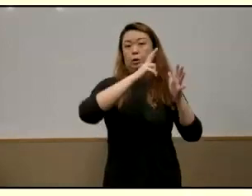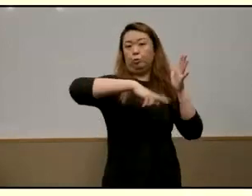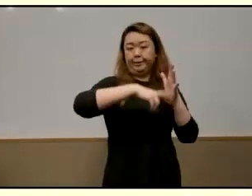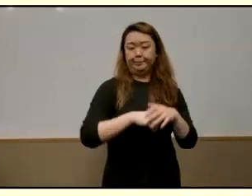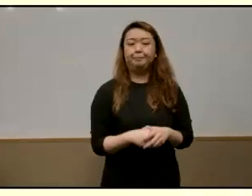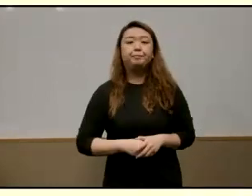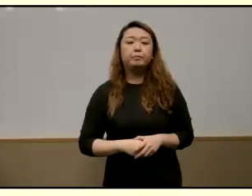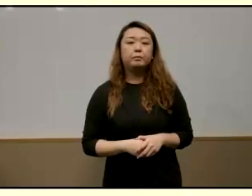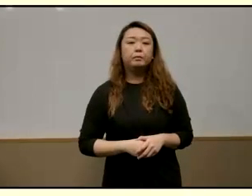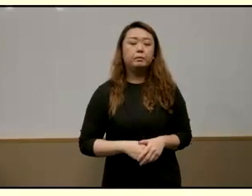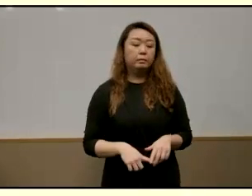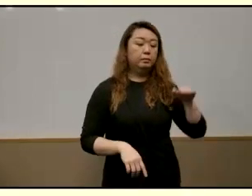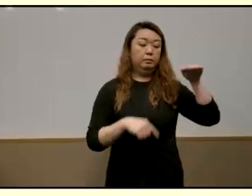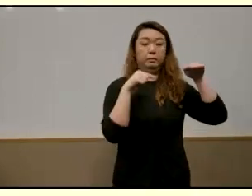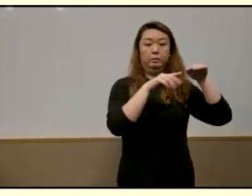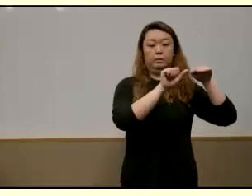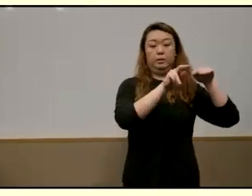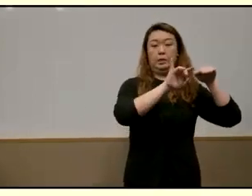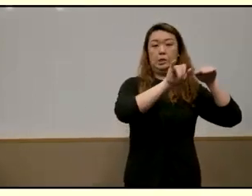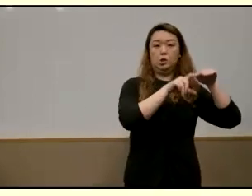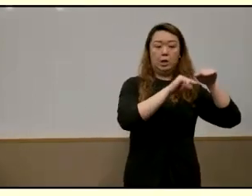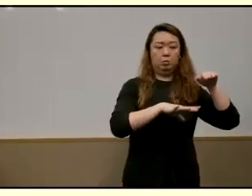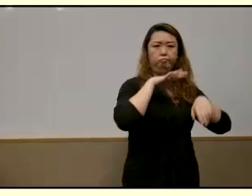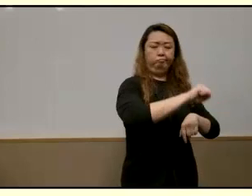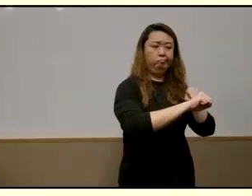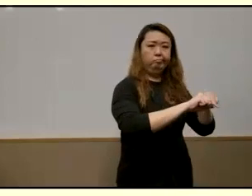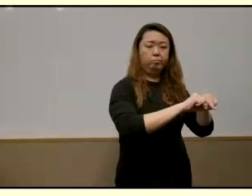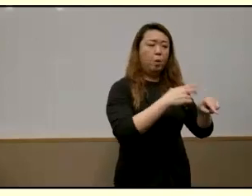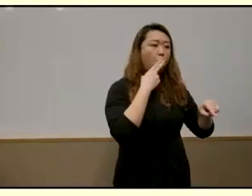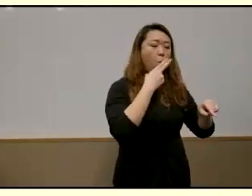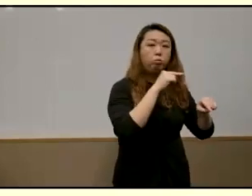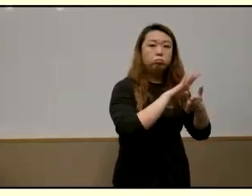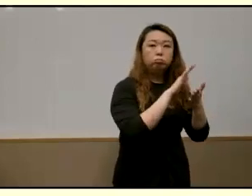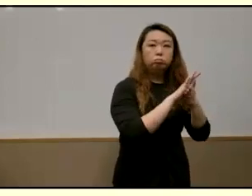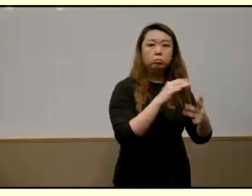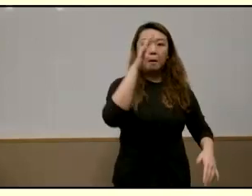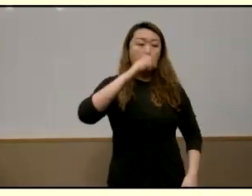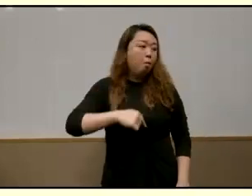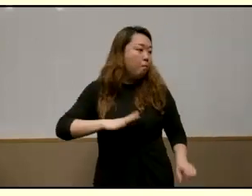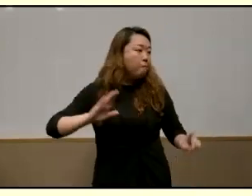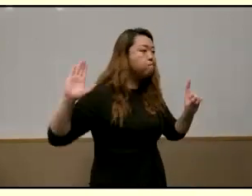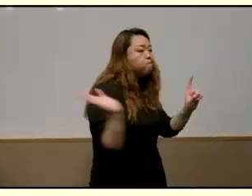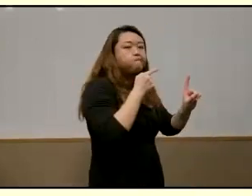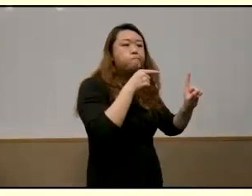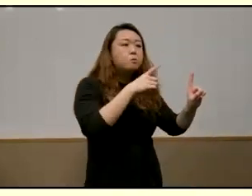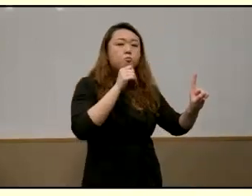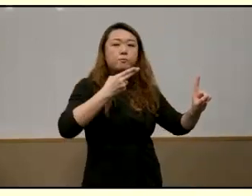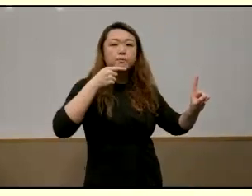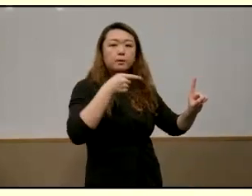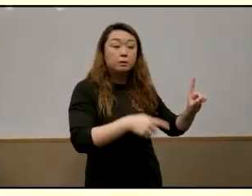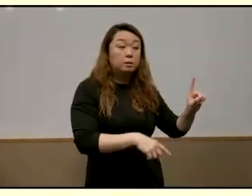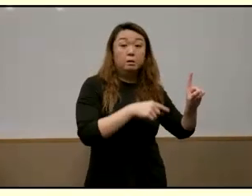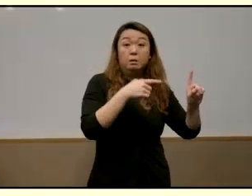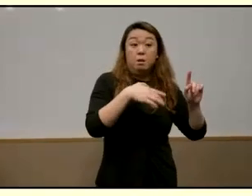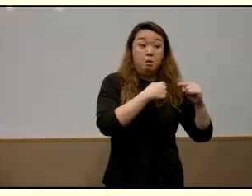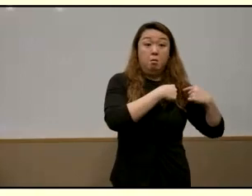when sanjay got caught smoking in school his mother anjushri slapped him the whole term sanjay's grades had been free falling and